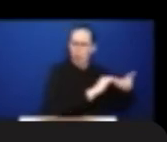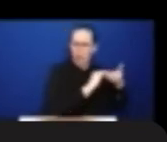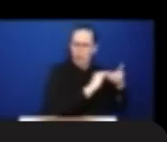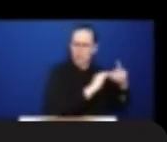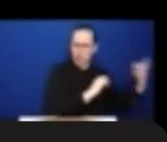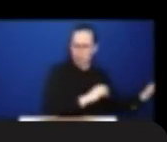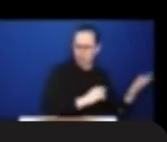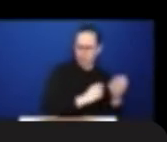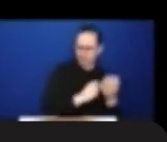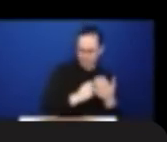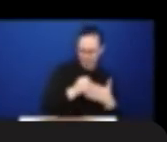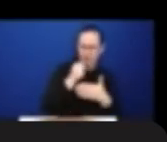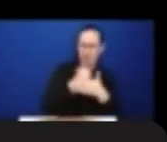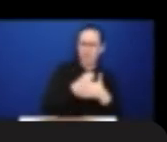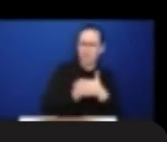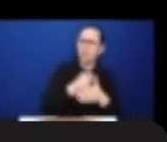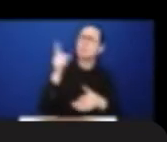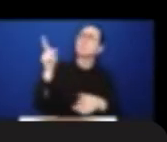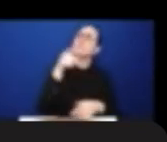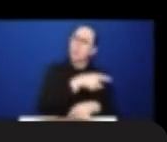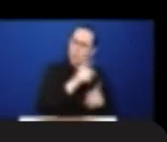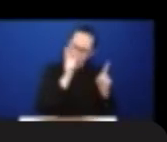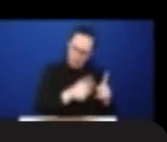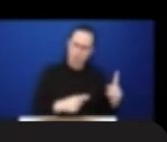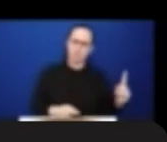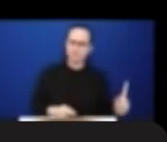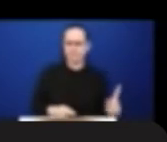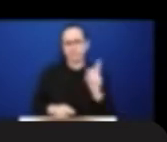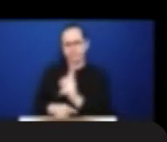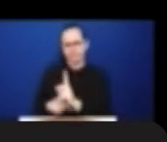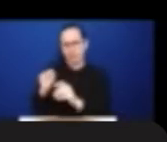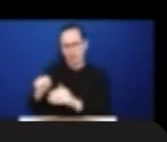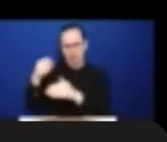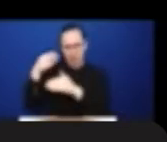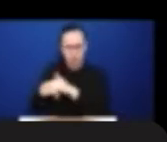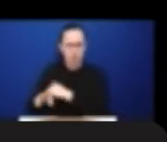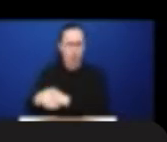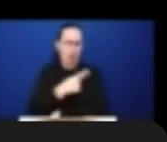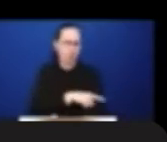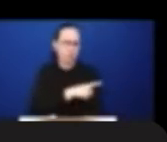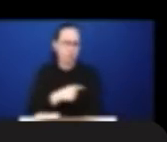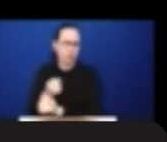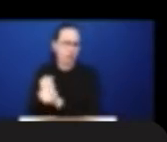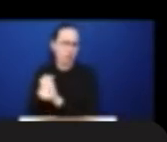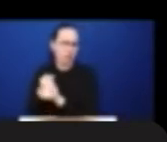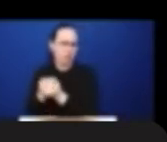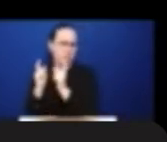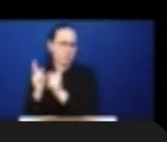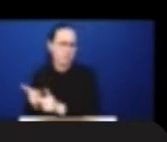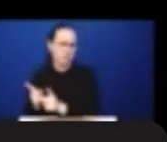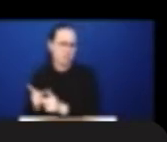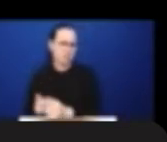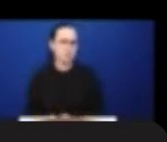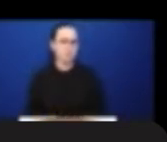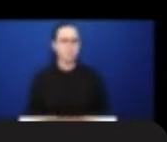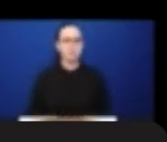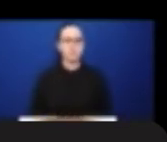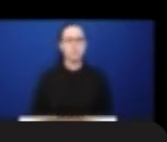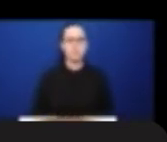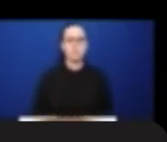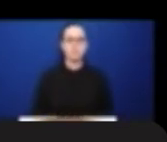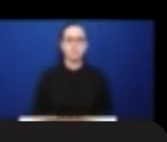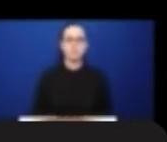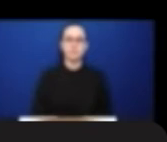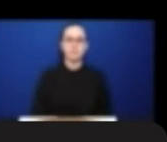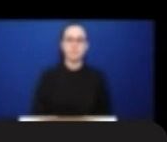For Canadian families that have been introduced to the concept of the CRPD, it's